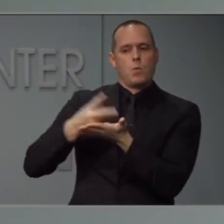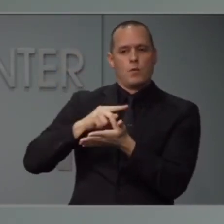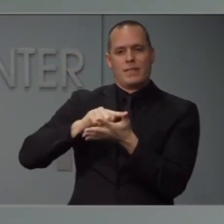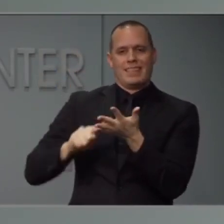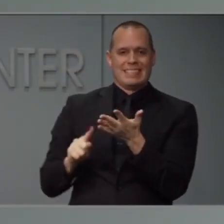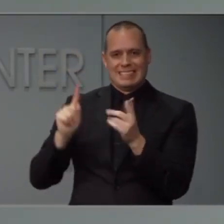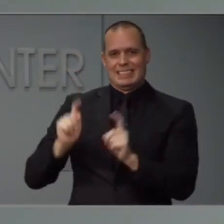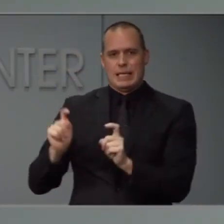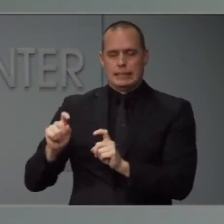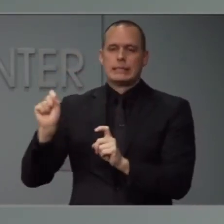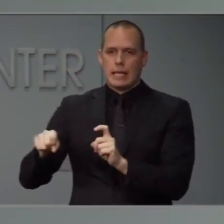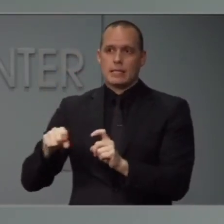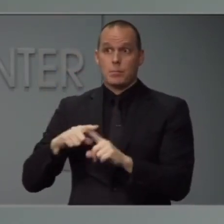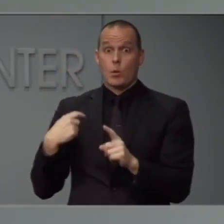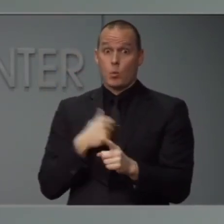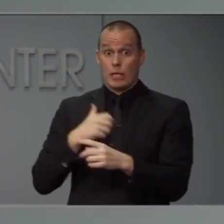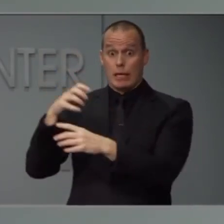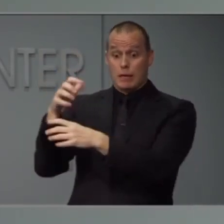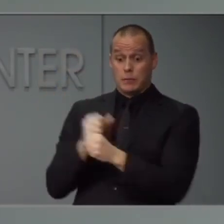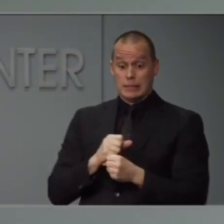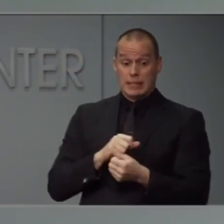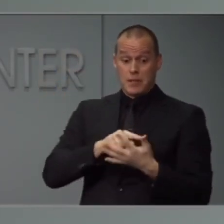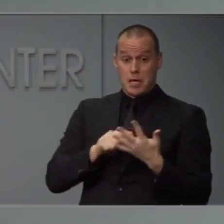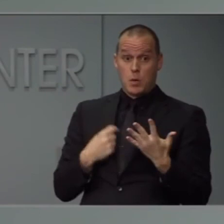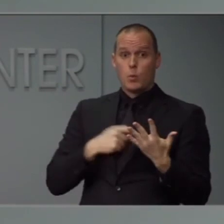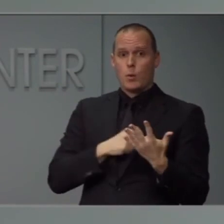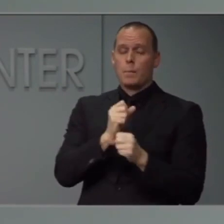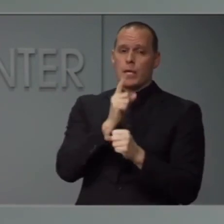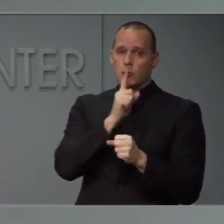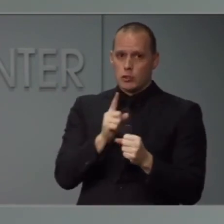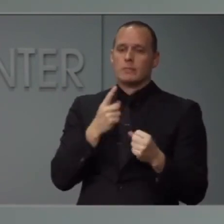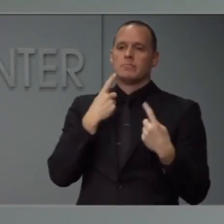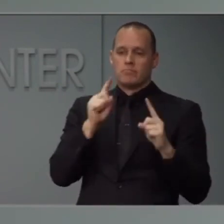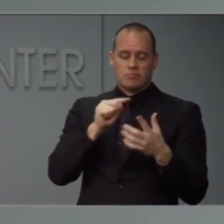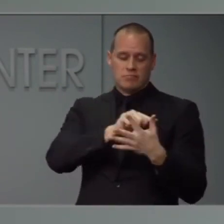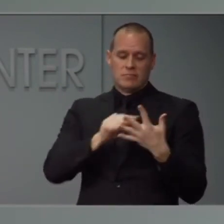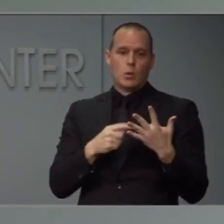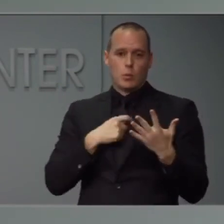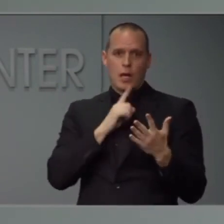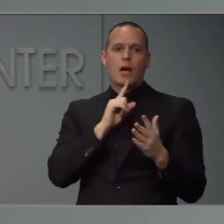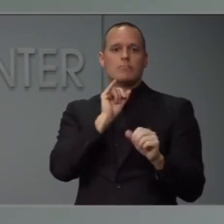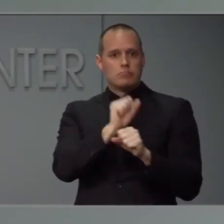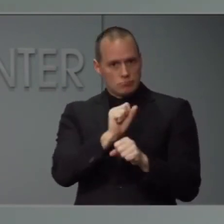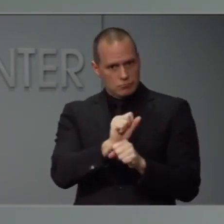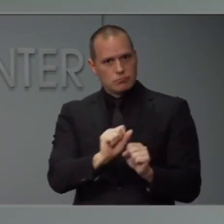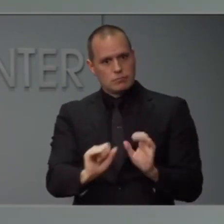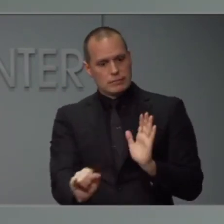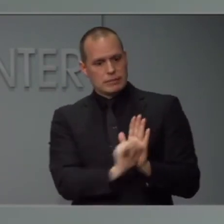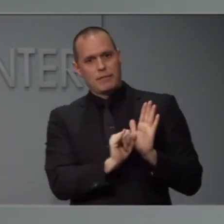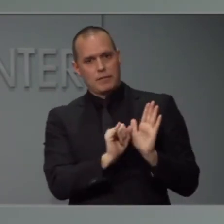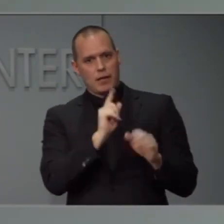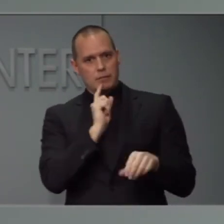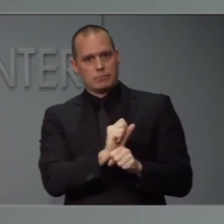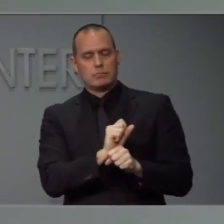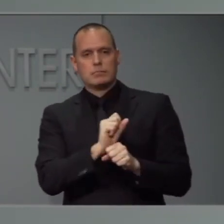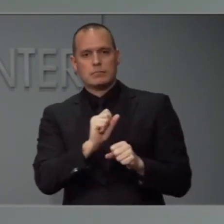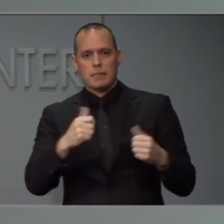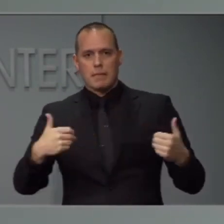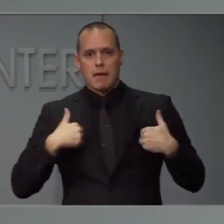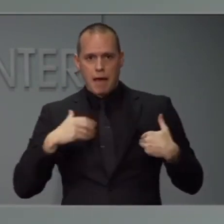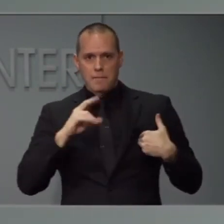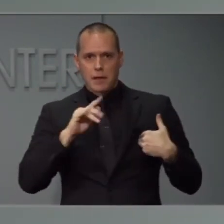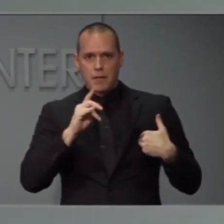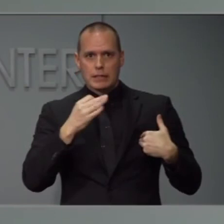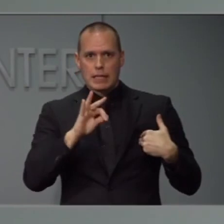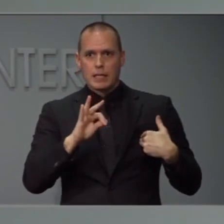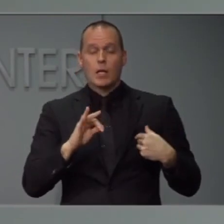We need to make sure these tests work, right? We want to make sure that we're identifying COVID-19 appropriately. The worst thing to do is to put